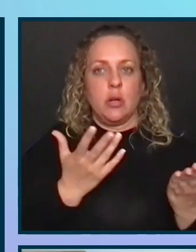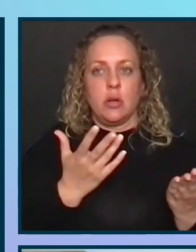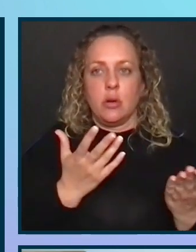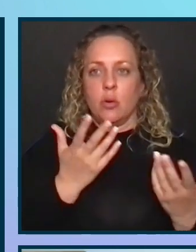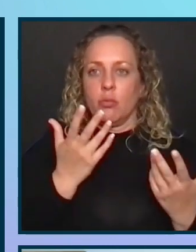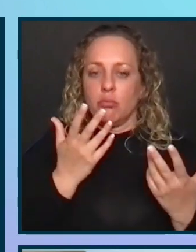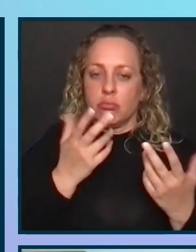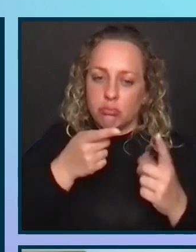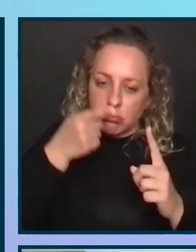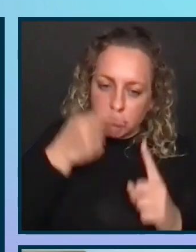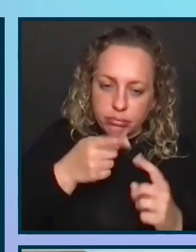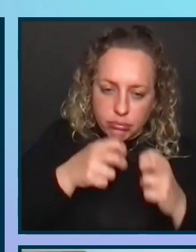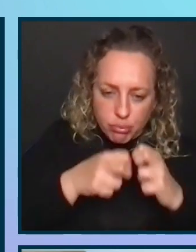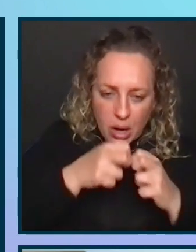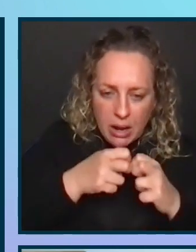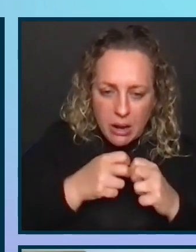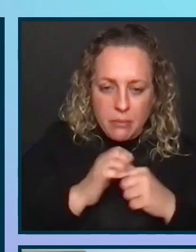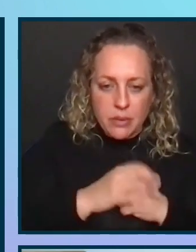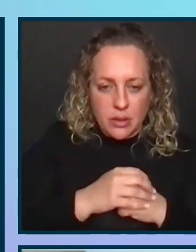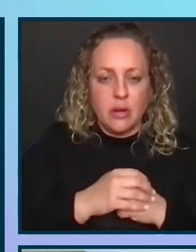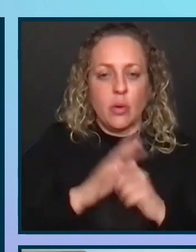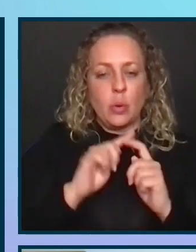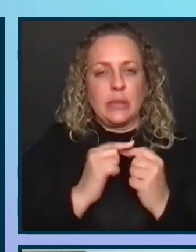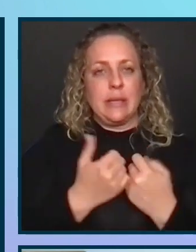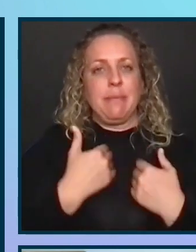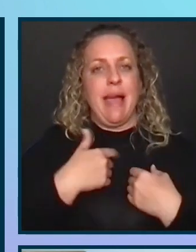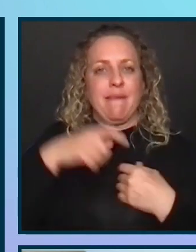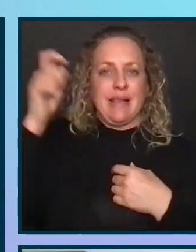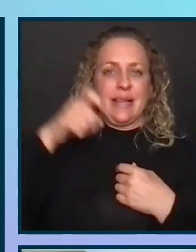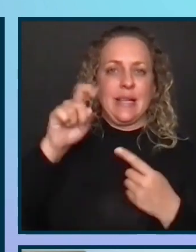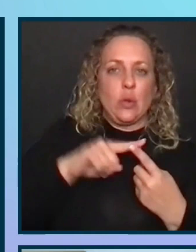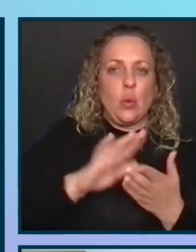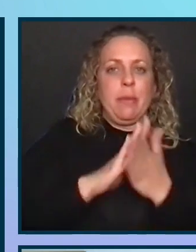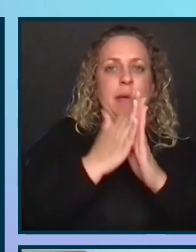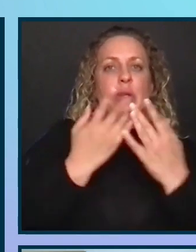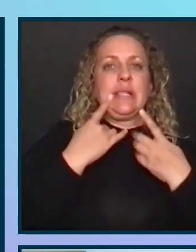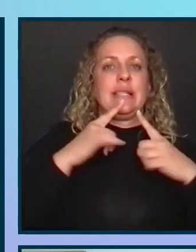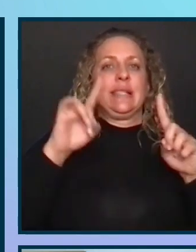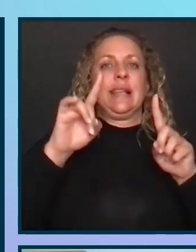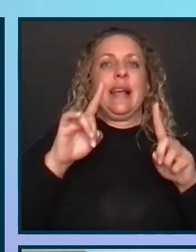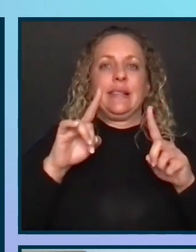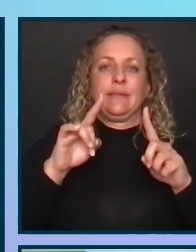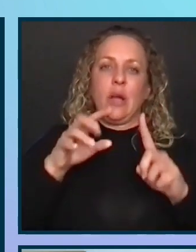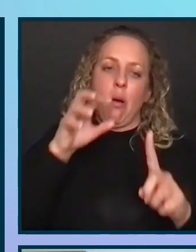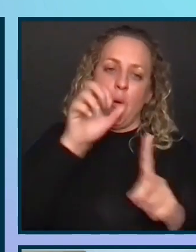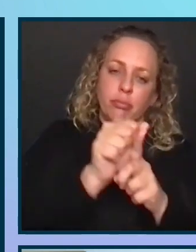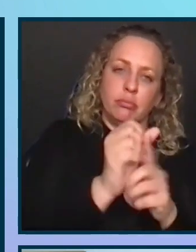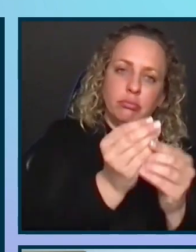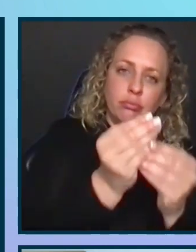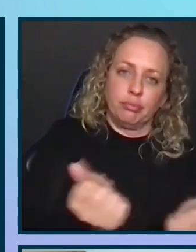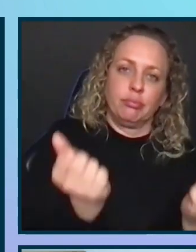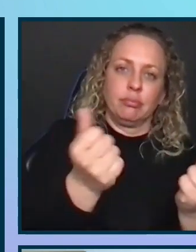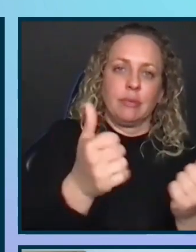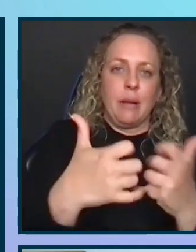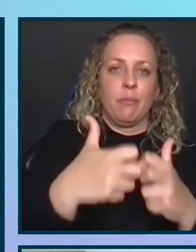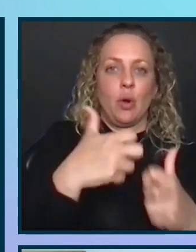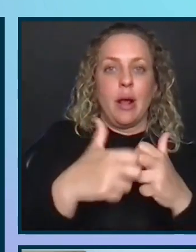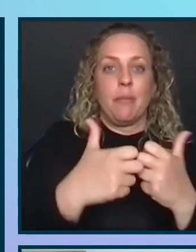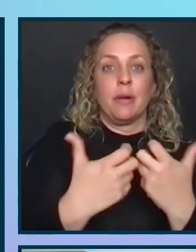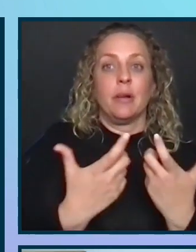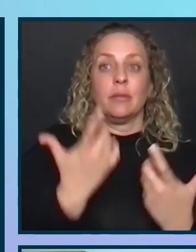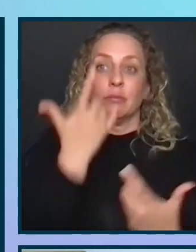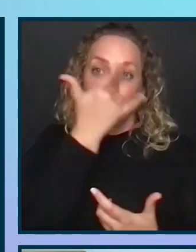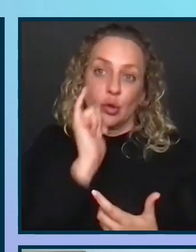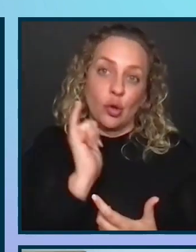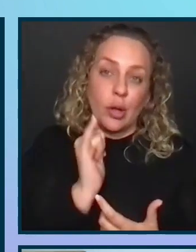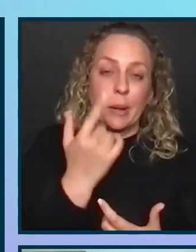of problem do we have? What does the team have and need to be able to successfully tackle that problem? And what does success look